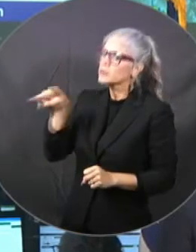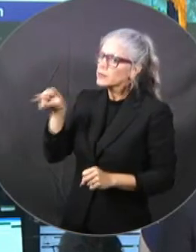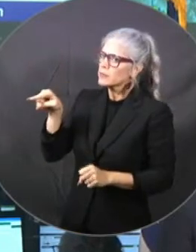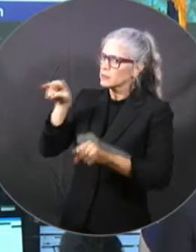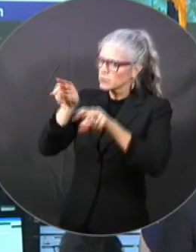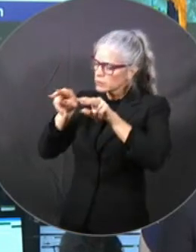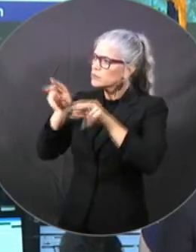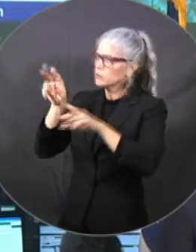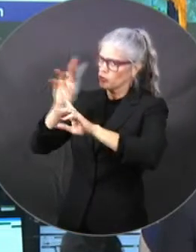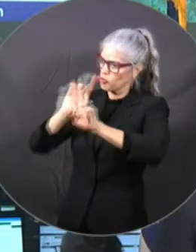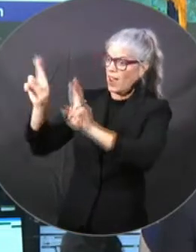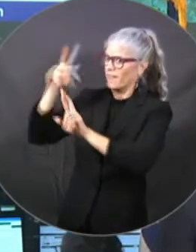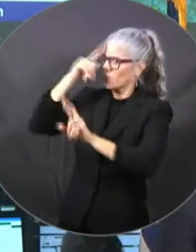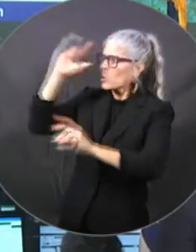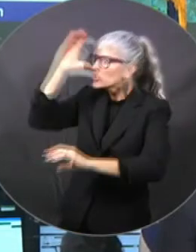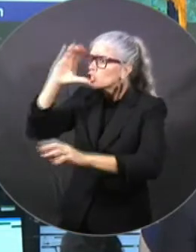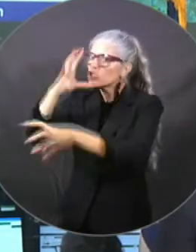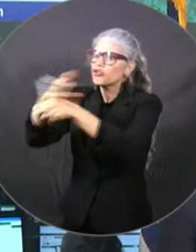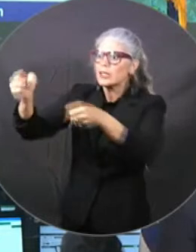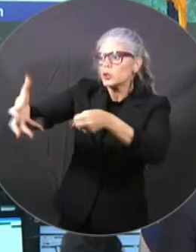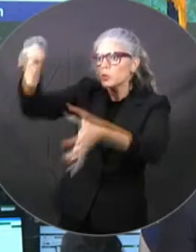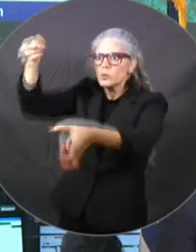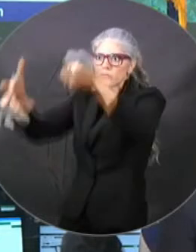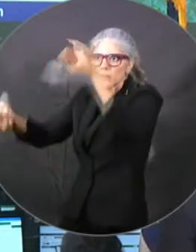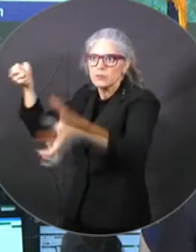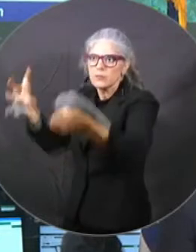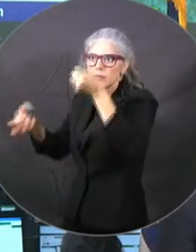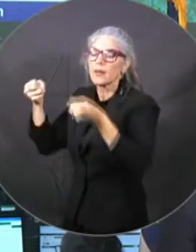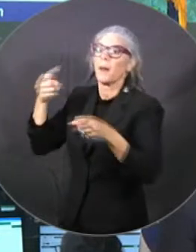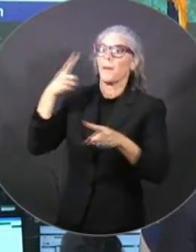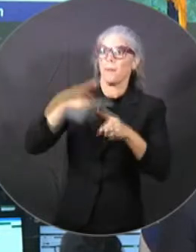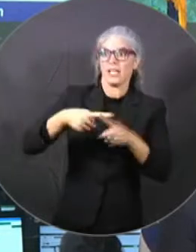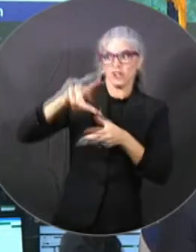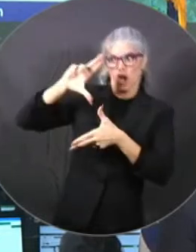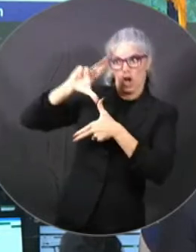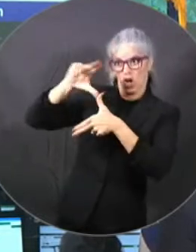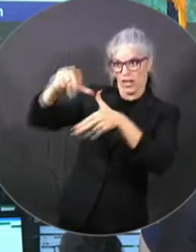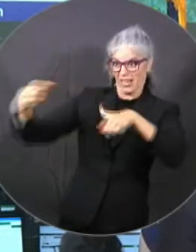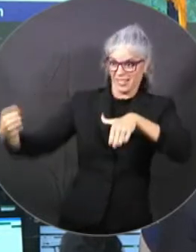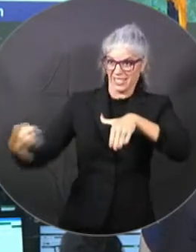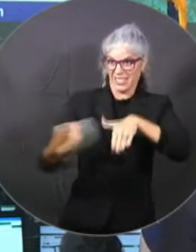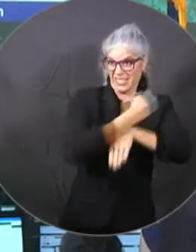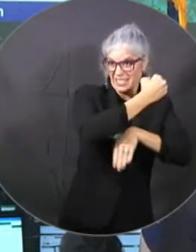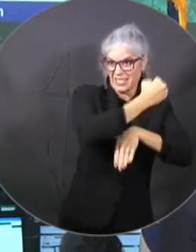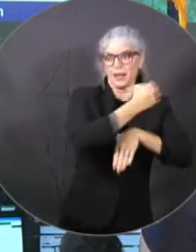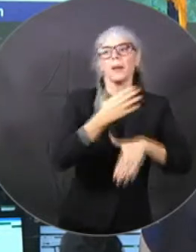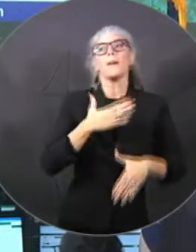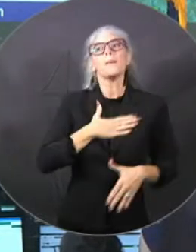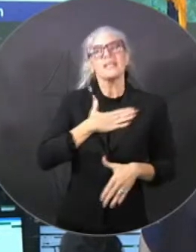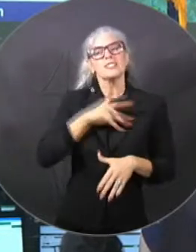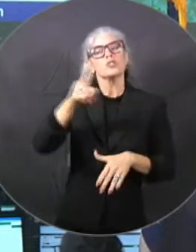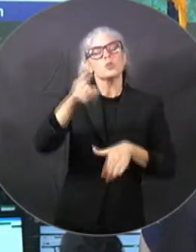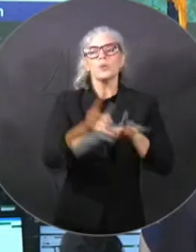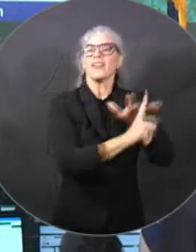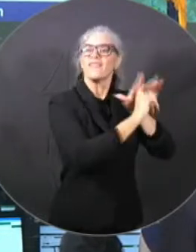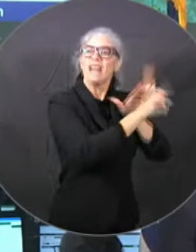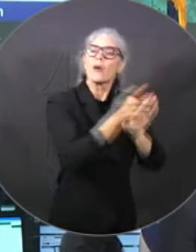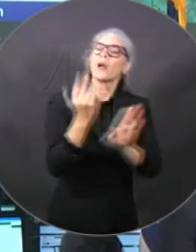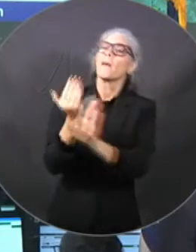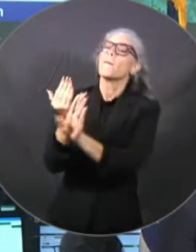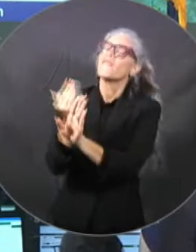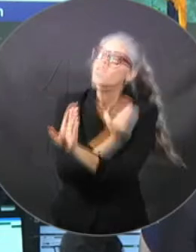to be there when that storm hits. We do not want to find people in their homes and we want them to evacuate. This is clearly going to be a major hurricane,